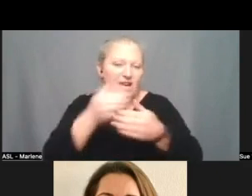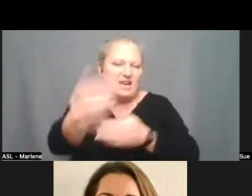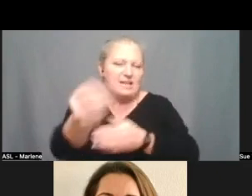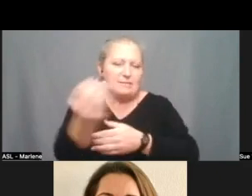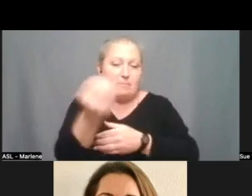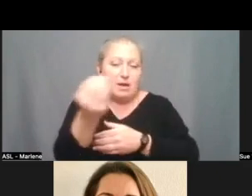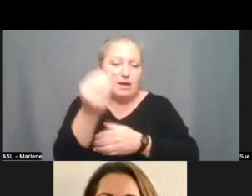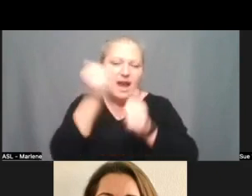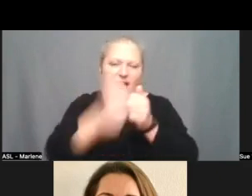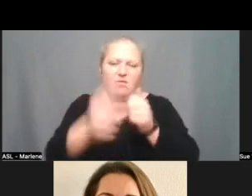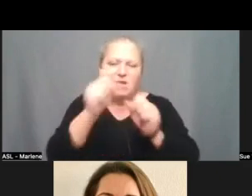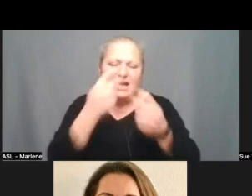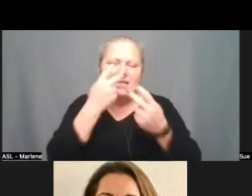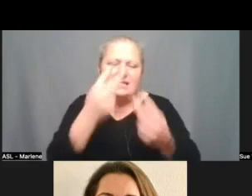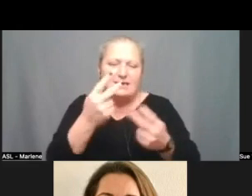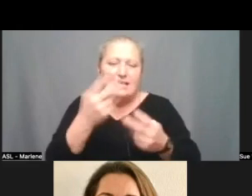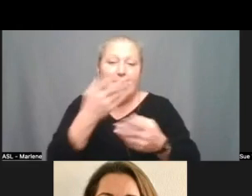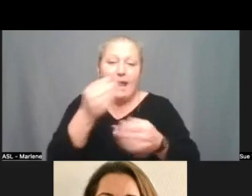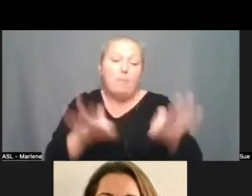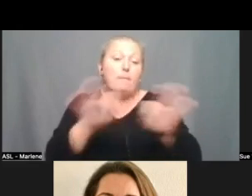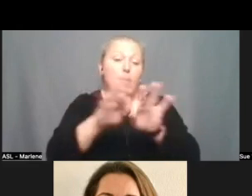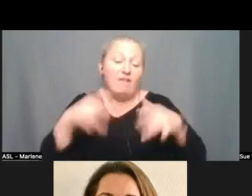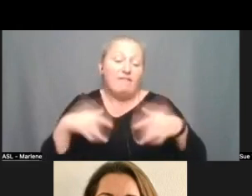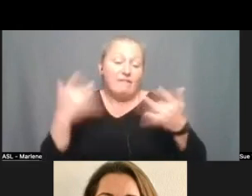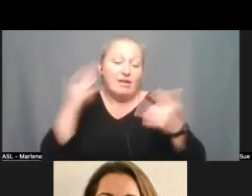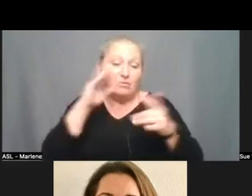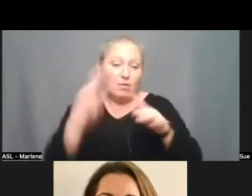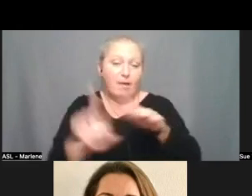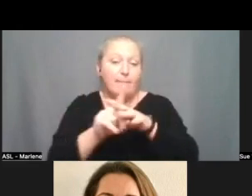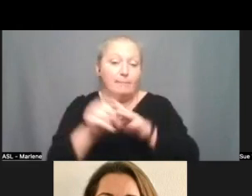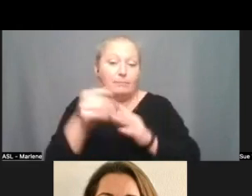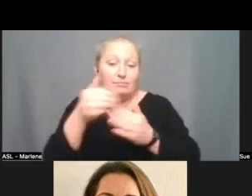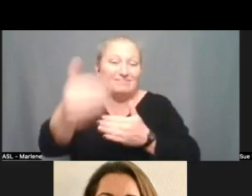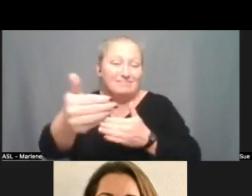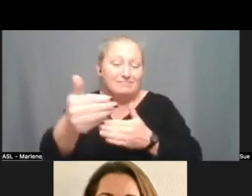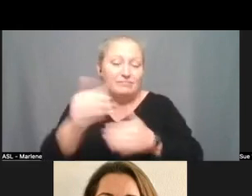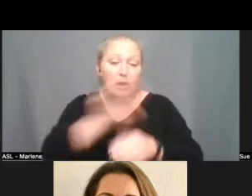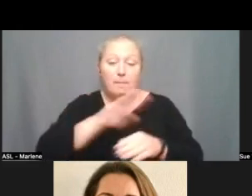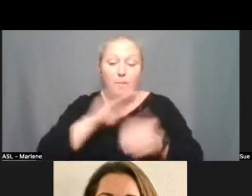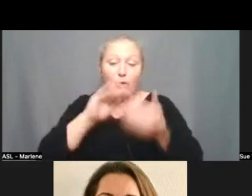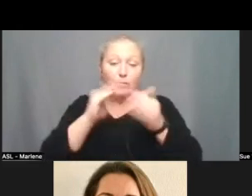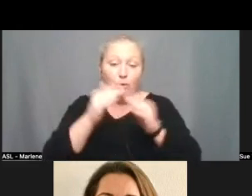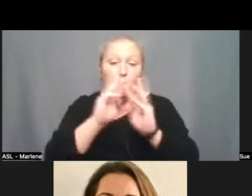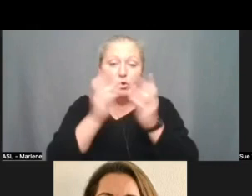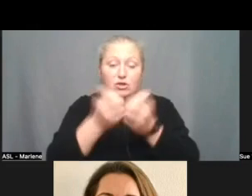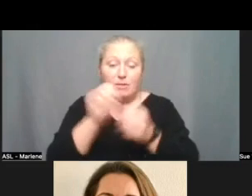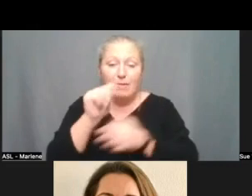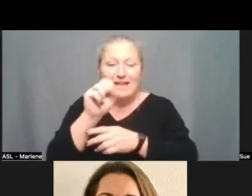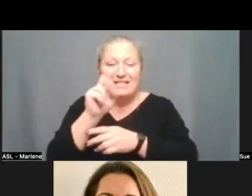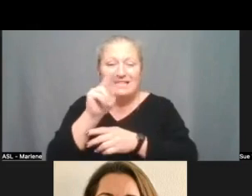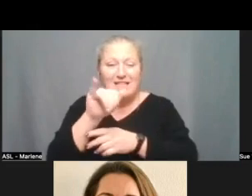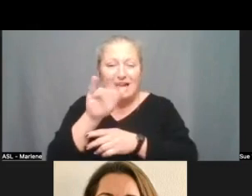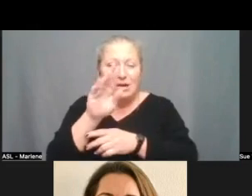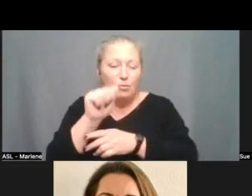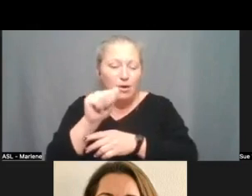view. And we have some important events coming up we've got a board community workshop at Sunday break coming up a few